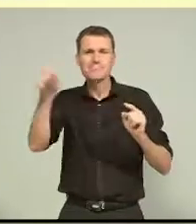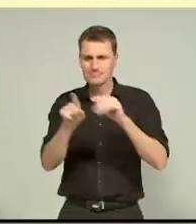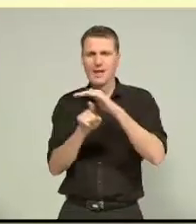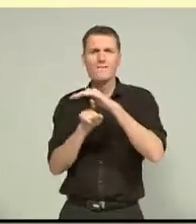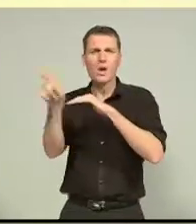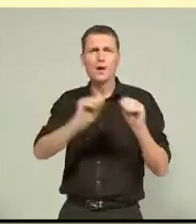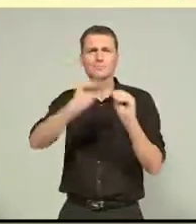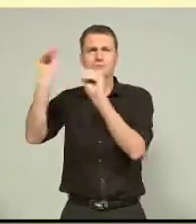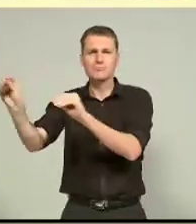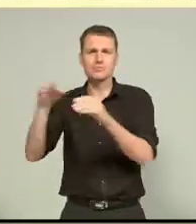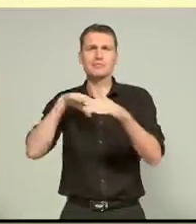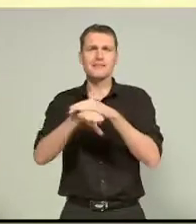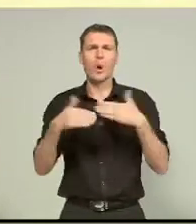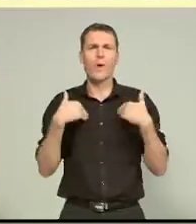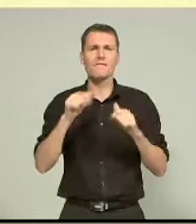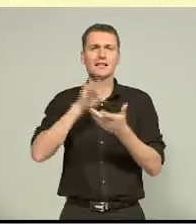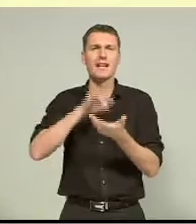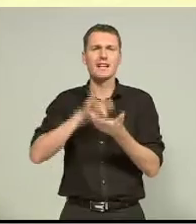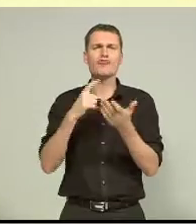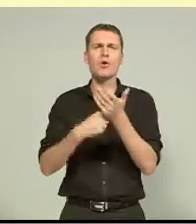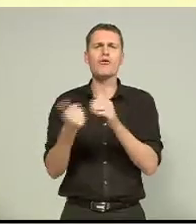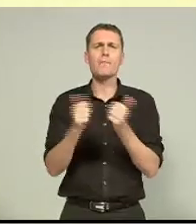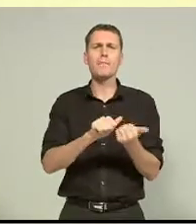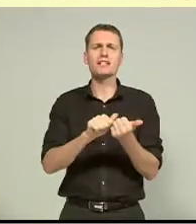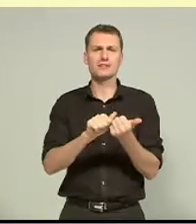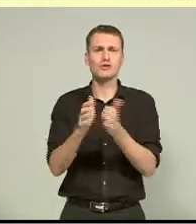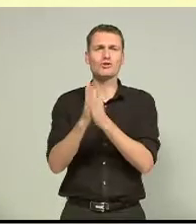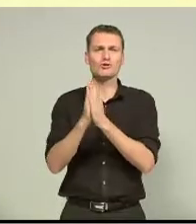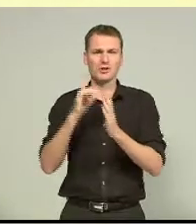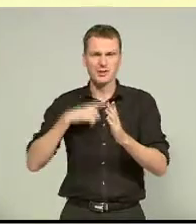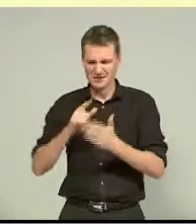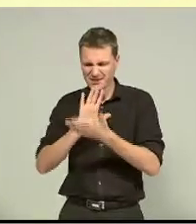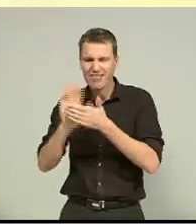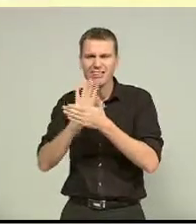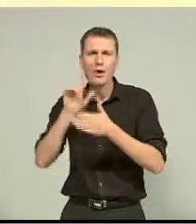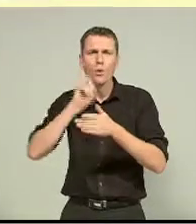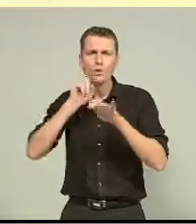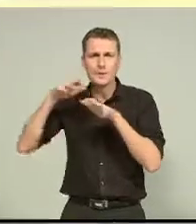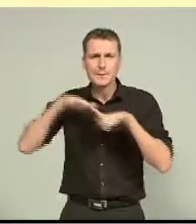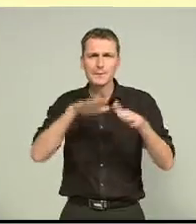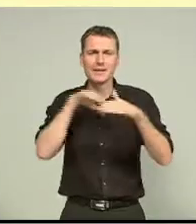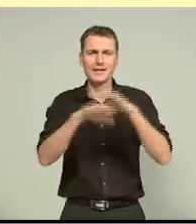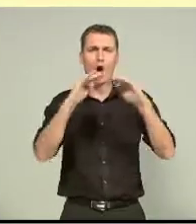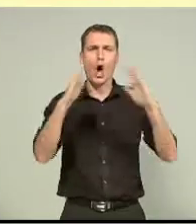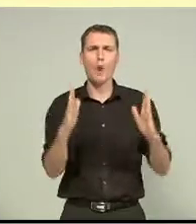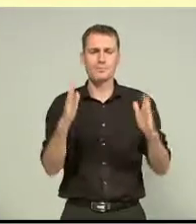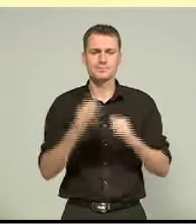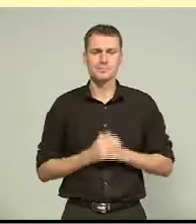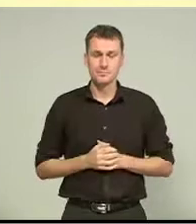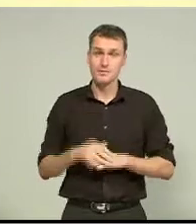Rangiora Baptist Church after contaminated water started seeping inside their home. With the assistance of police,